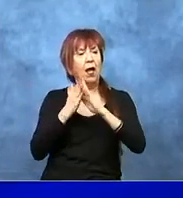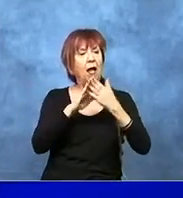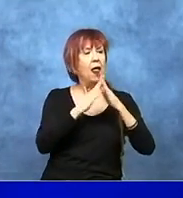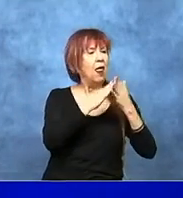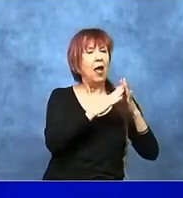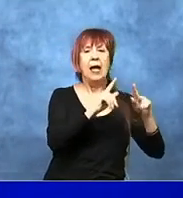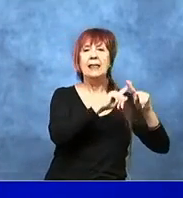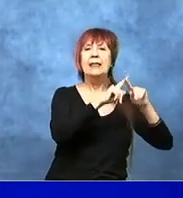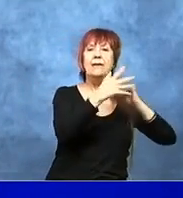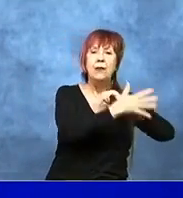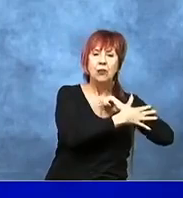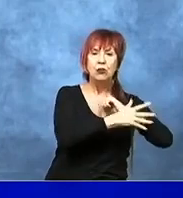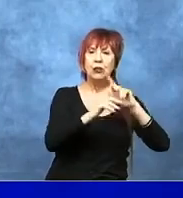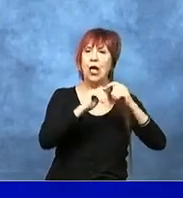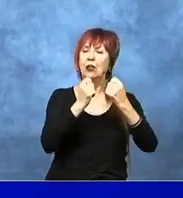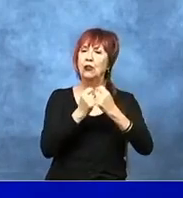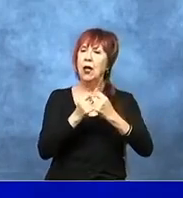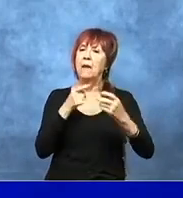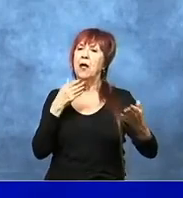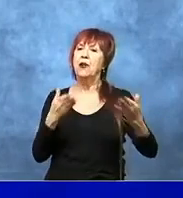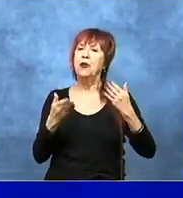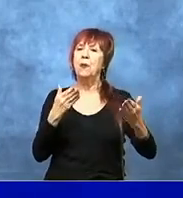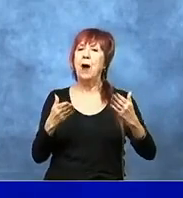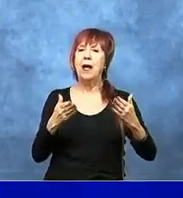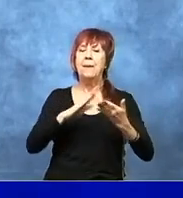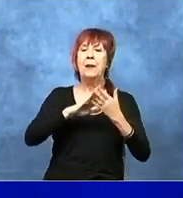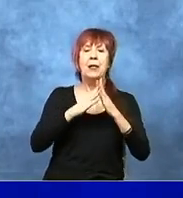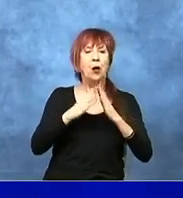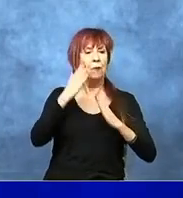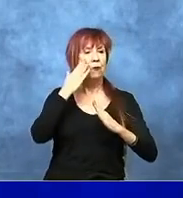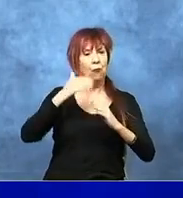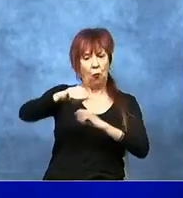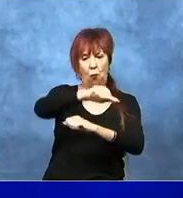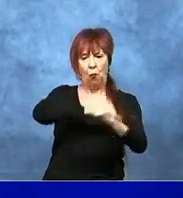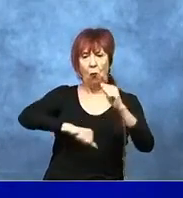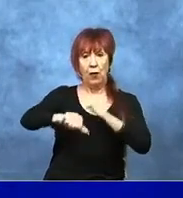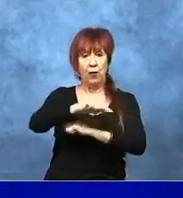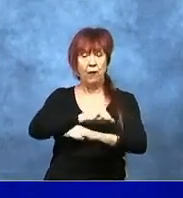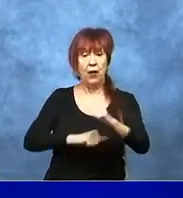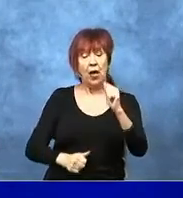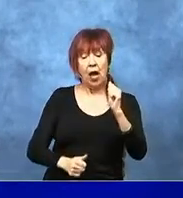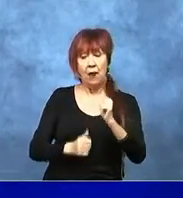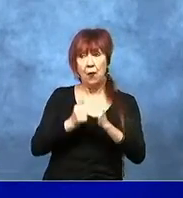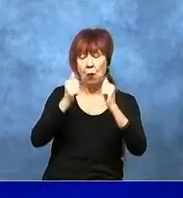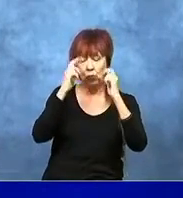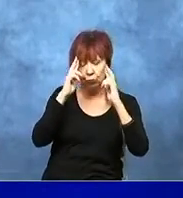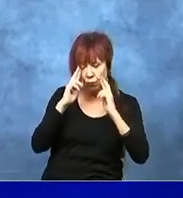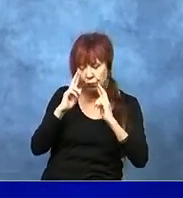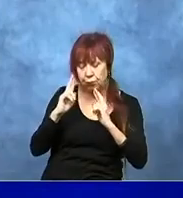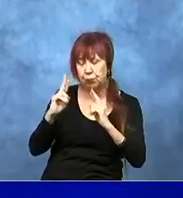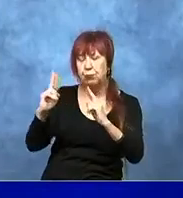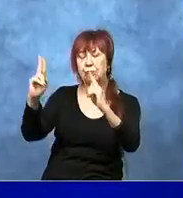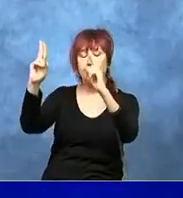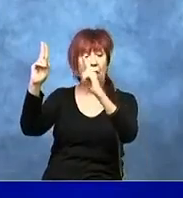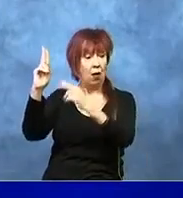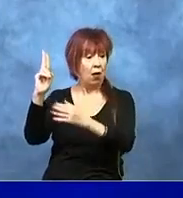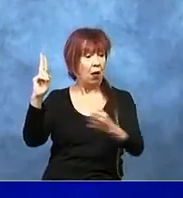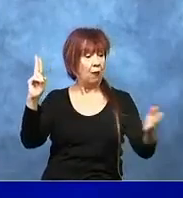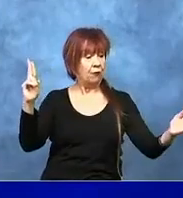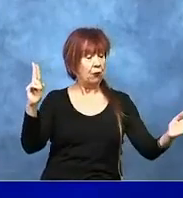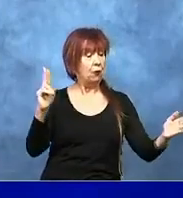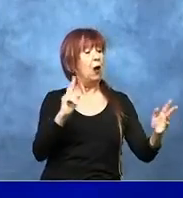nations and tribes so that you might come to know one another. And the most noble, the most honored of you,